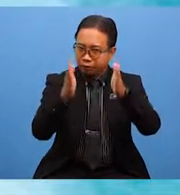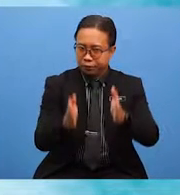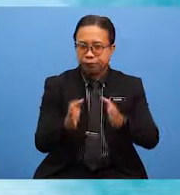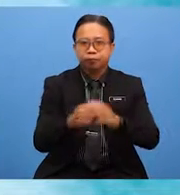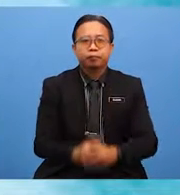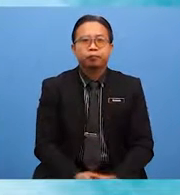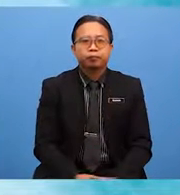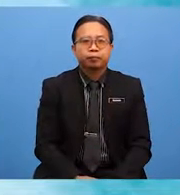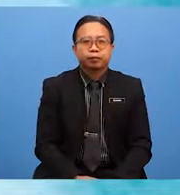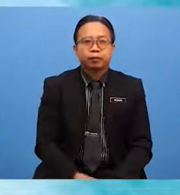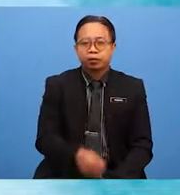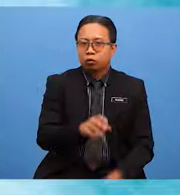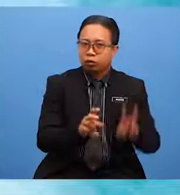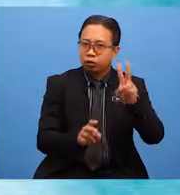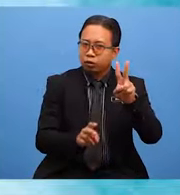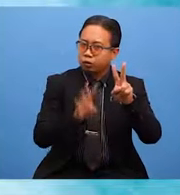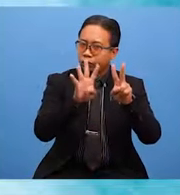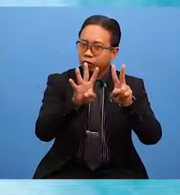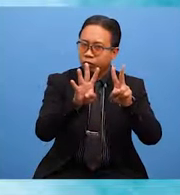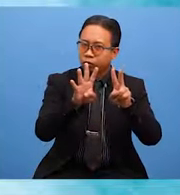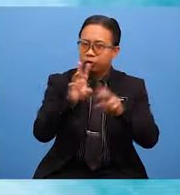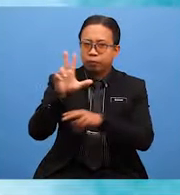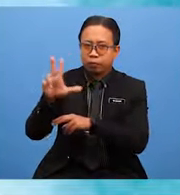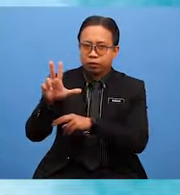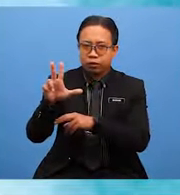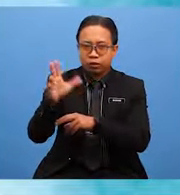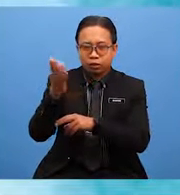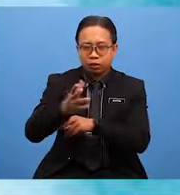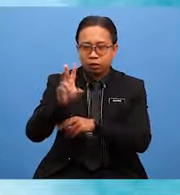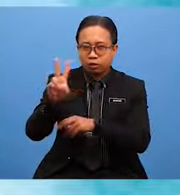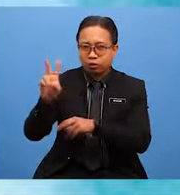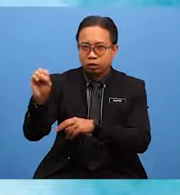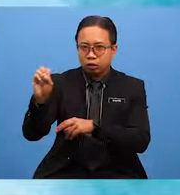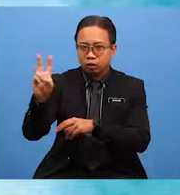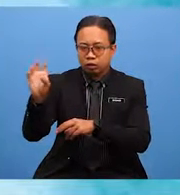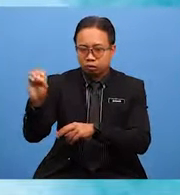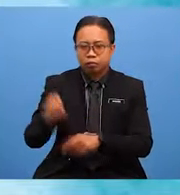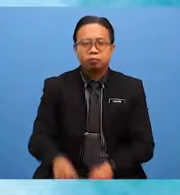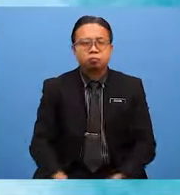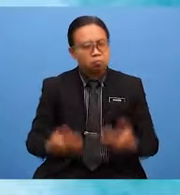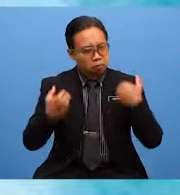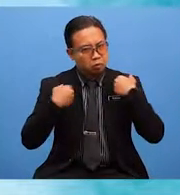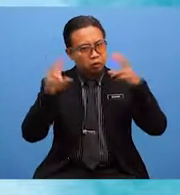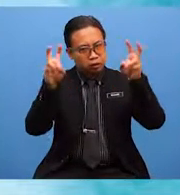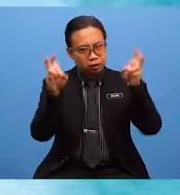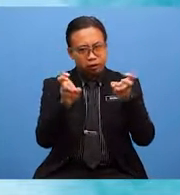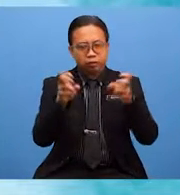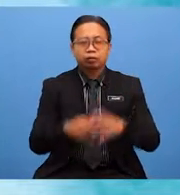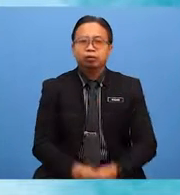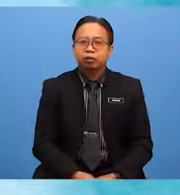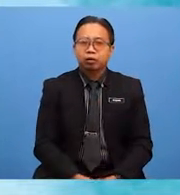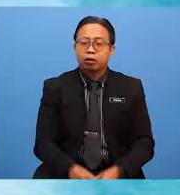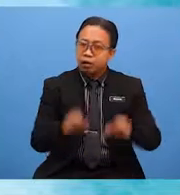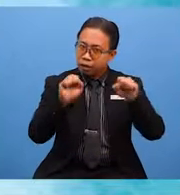Day 24th March 2020. It has a title. What is the title? Can you